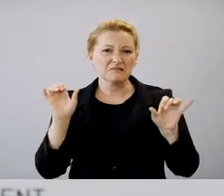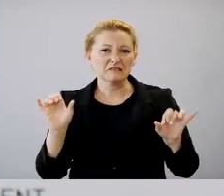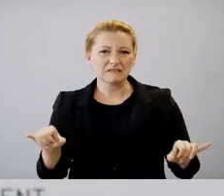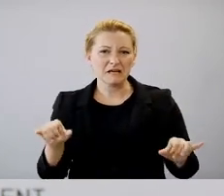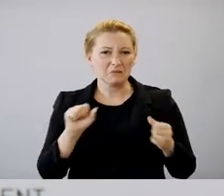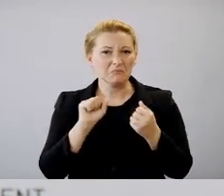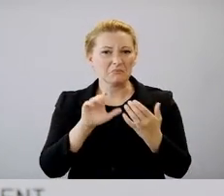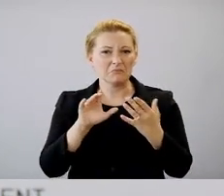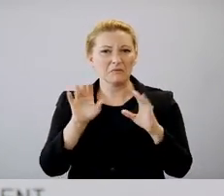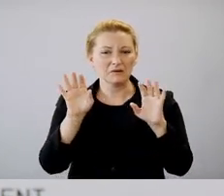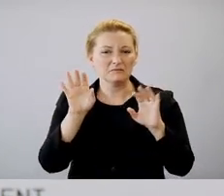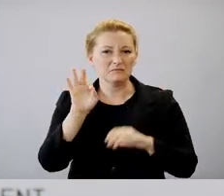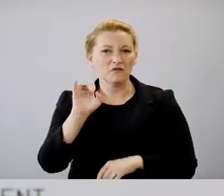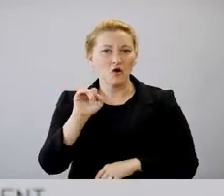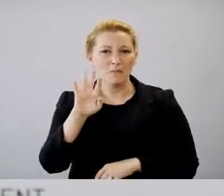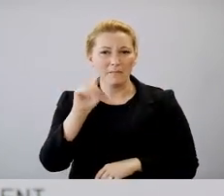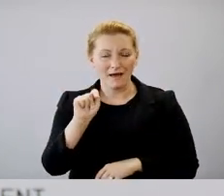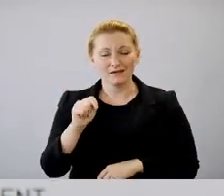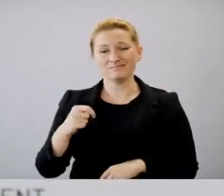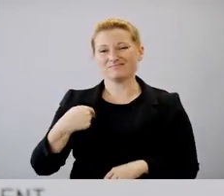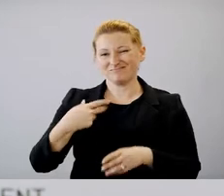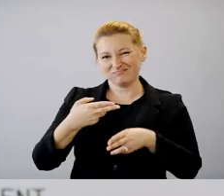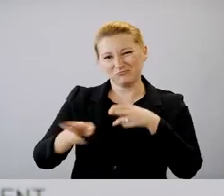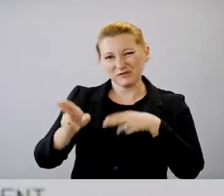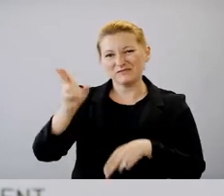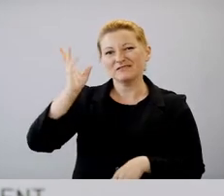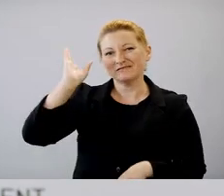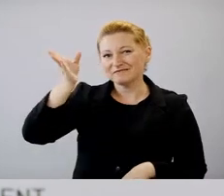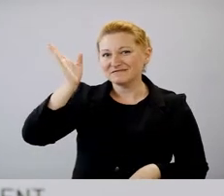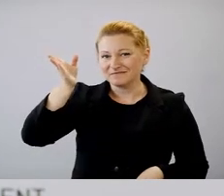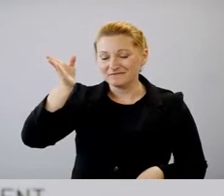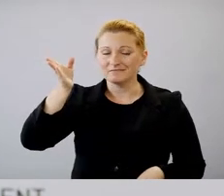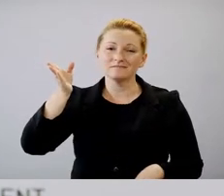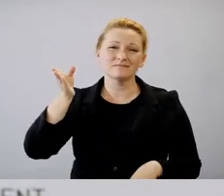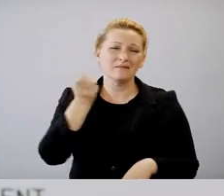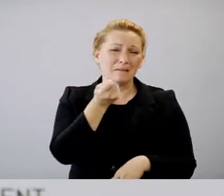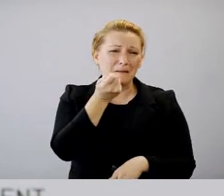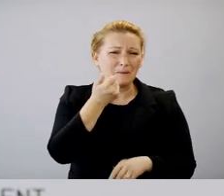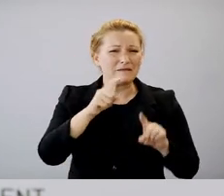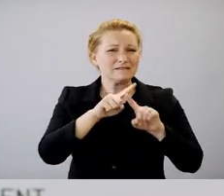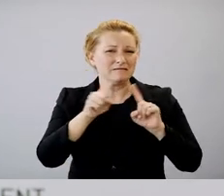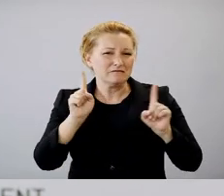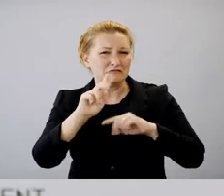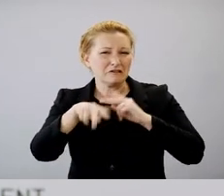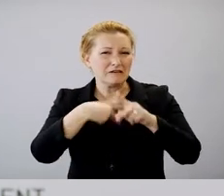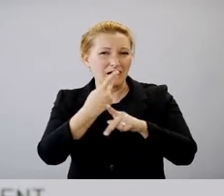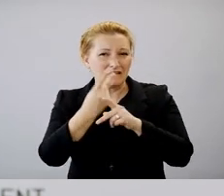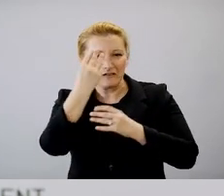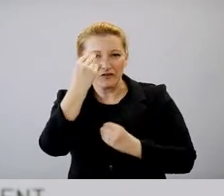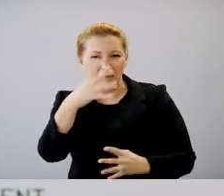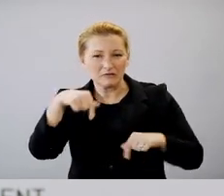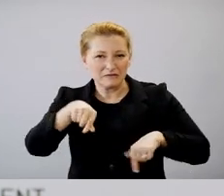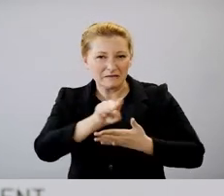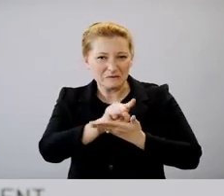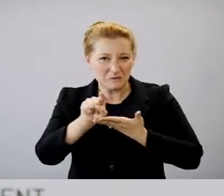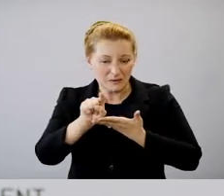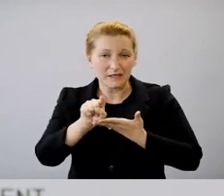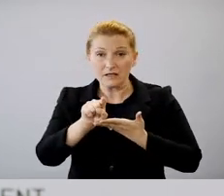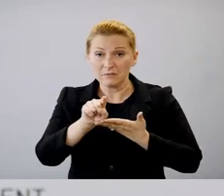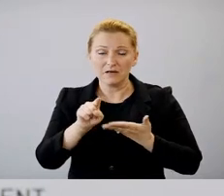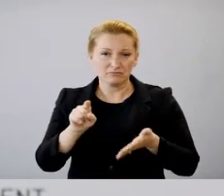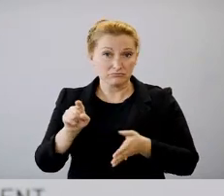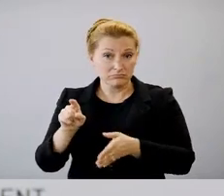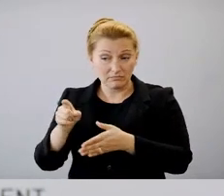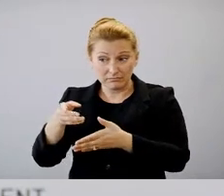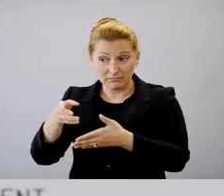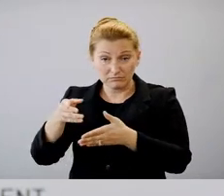I'll provide a brief presentation. It's got a little bit of a different flow of information this week, but I'll definitely leave